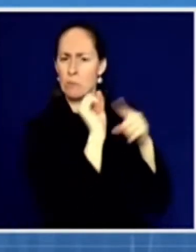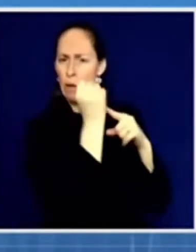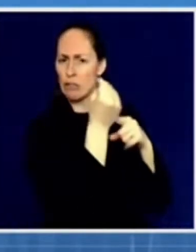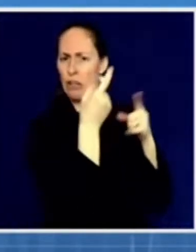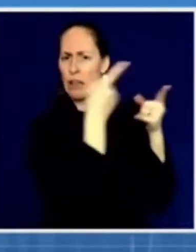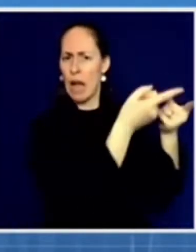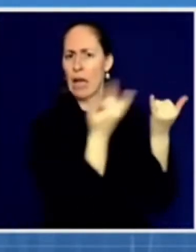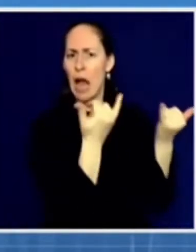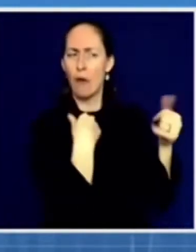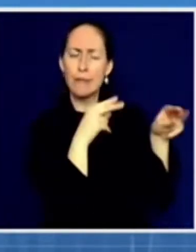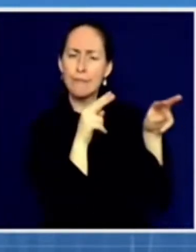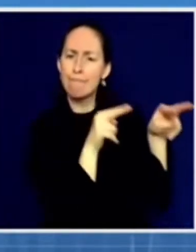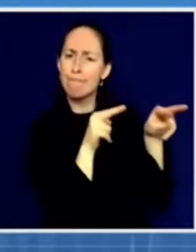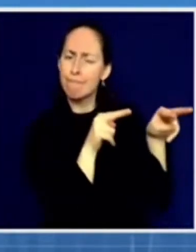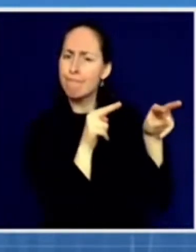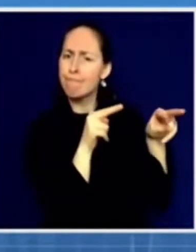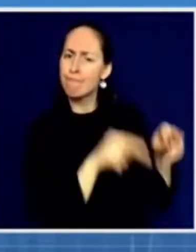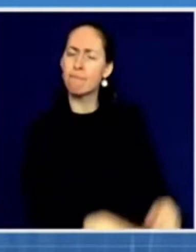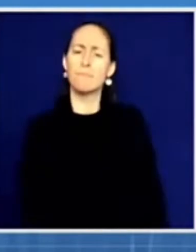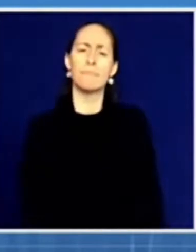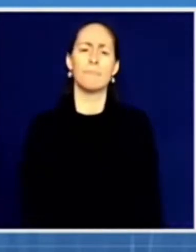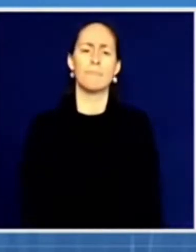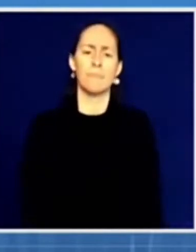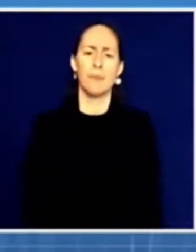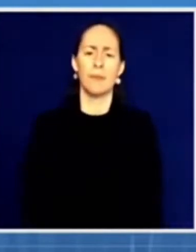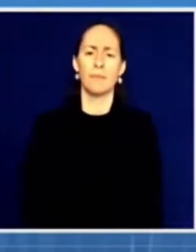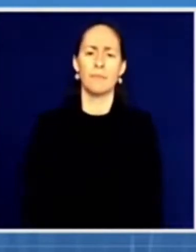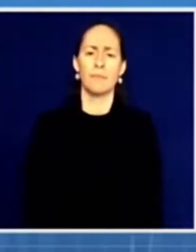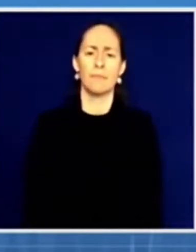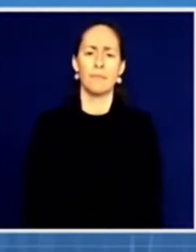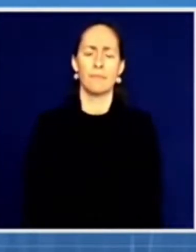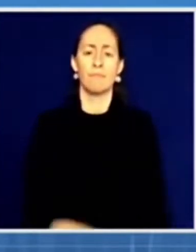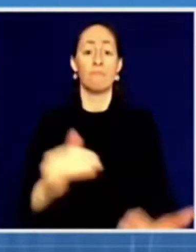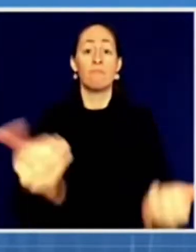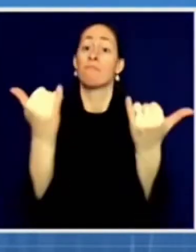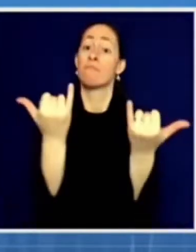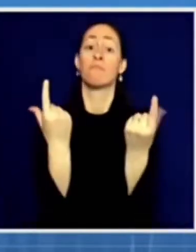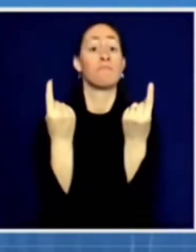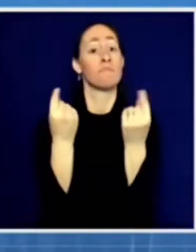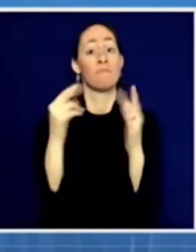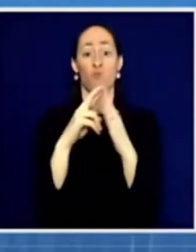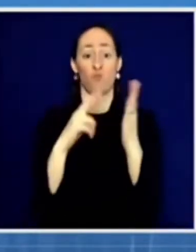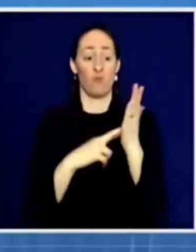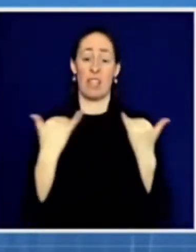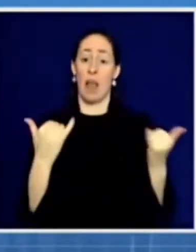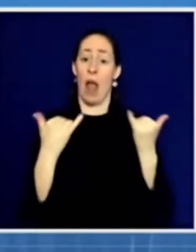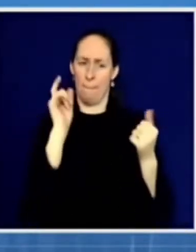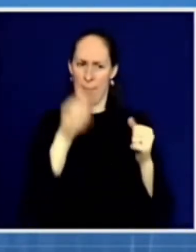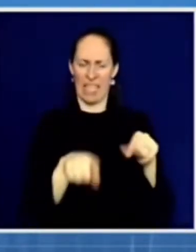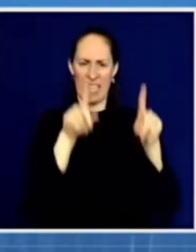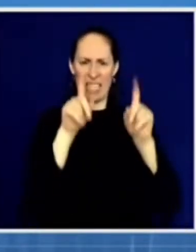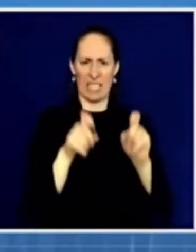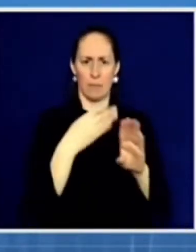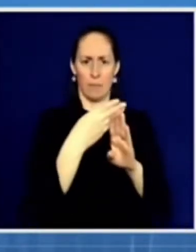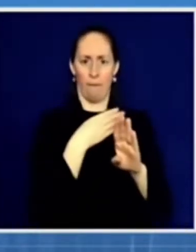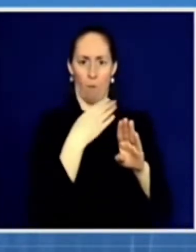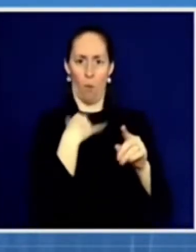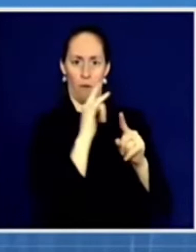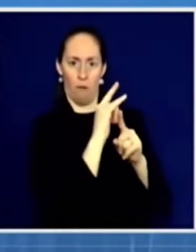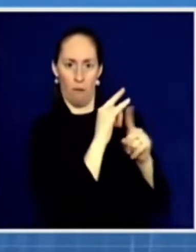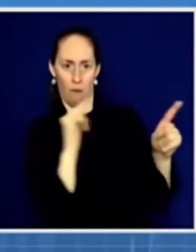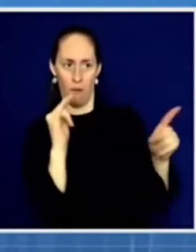precautions and mandatory testing before travel, the quarantine for unvaccinated individuals and the retesting